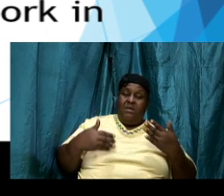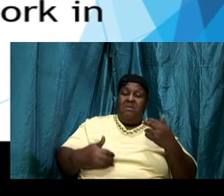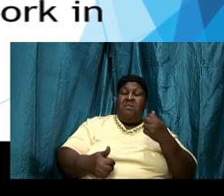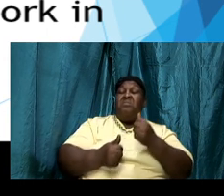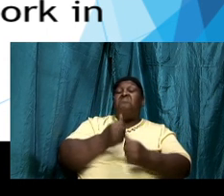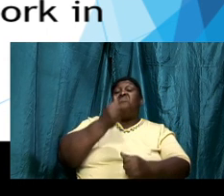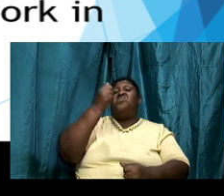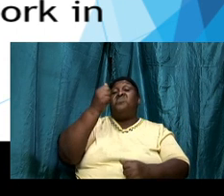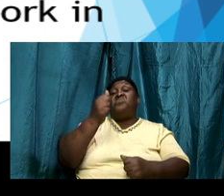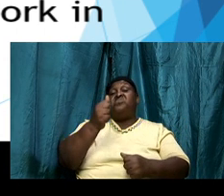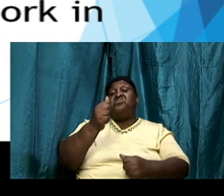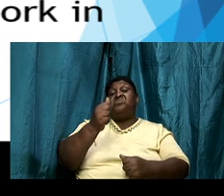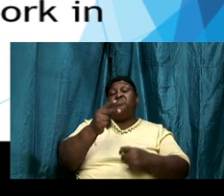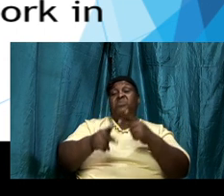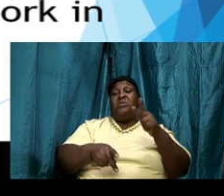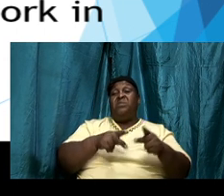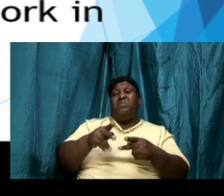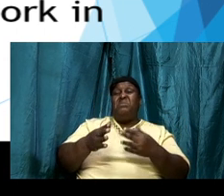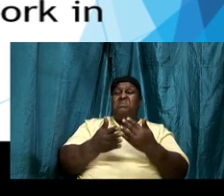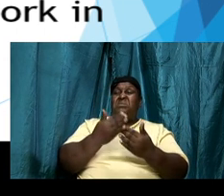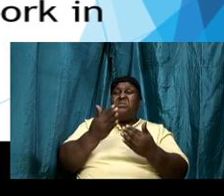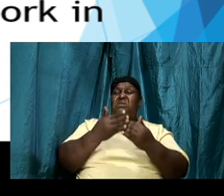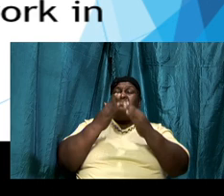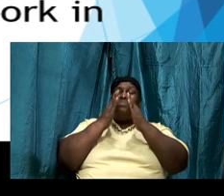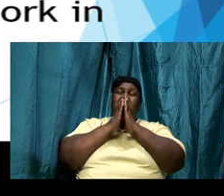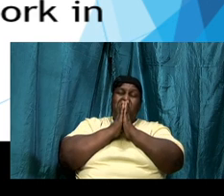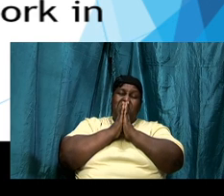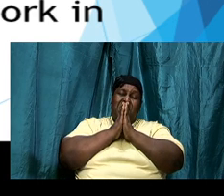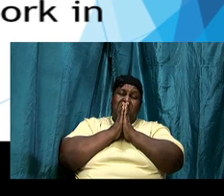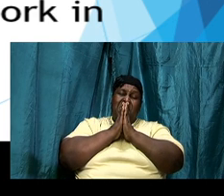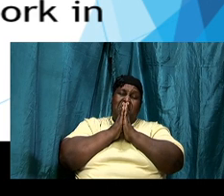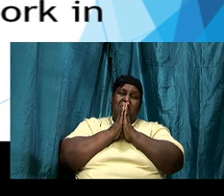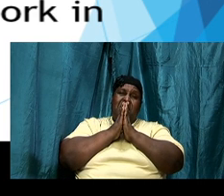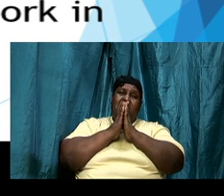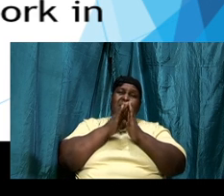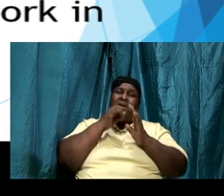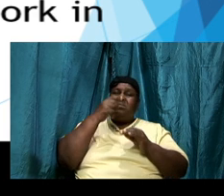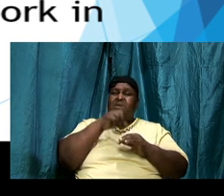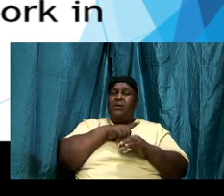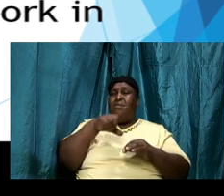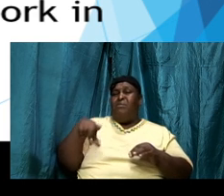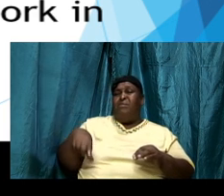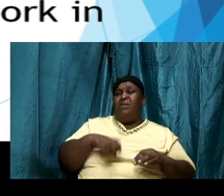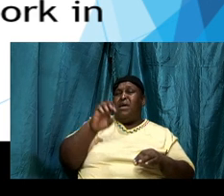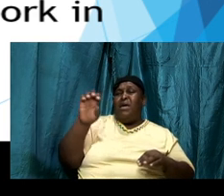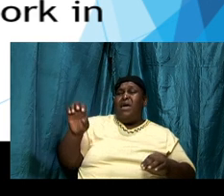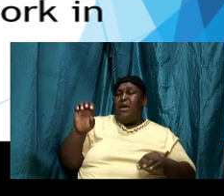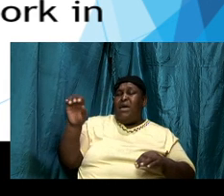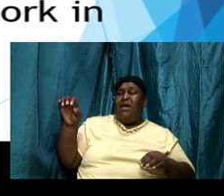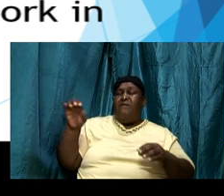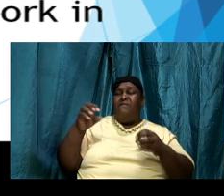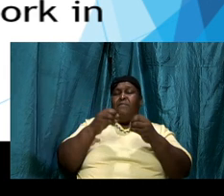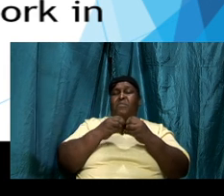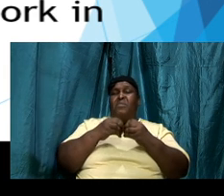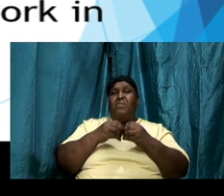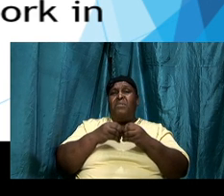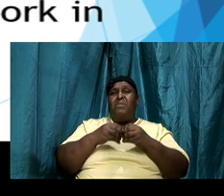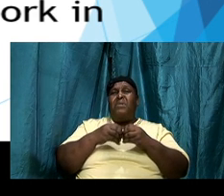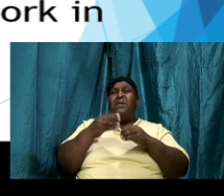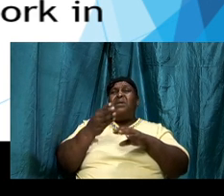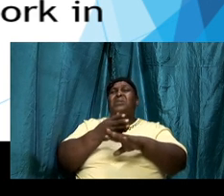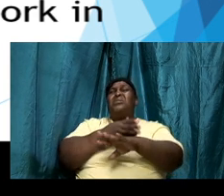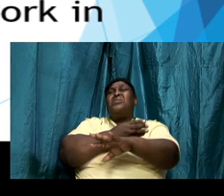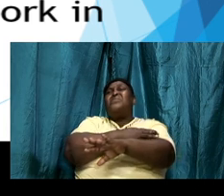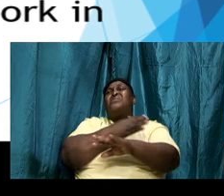saints simply pray a prayer and say Lord evermore increase my faith they